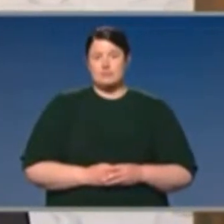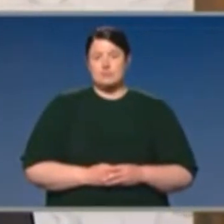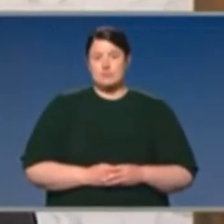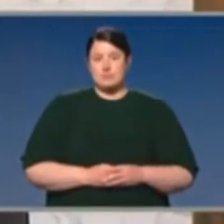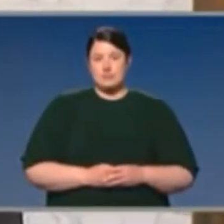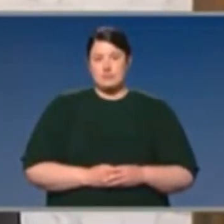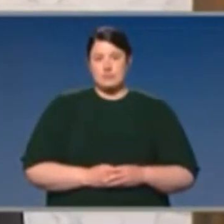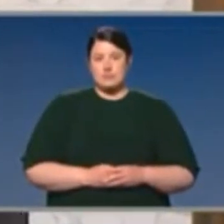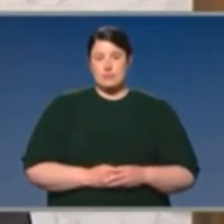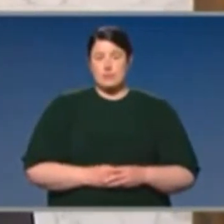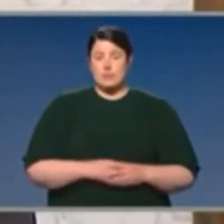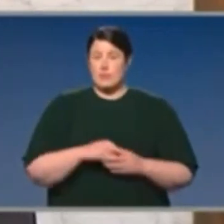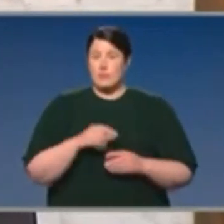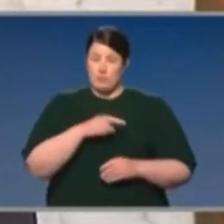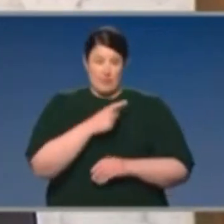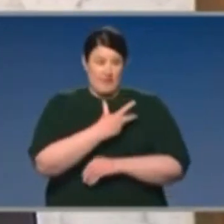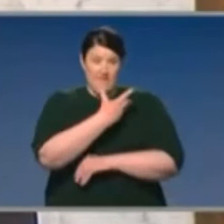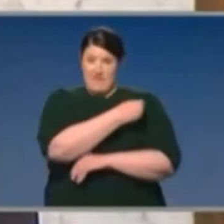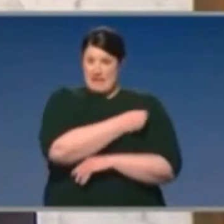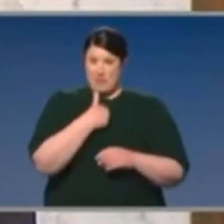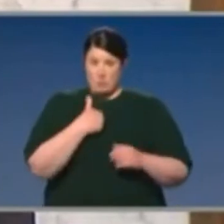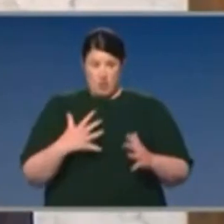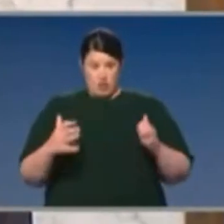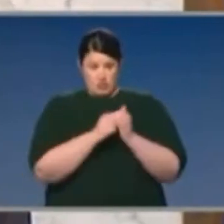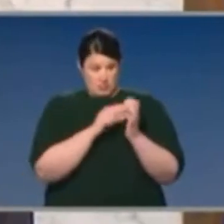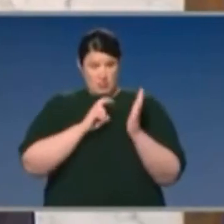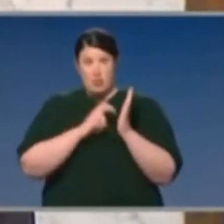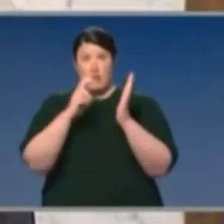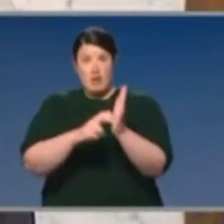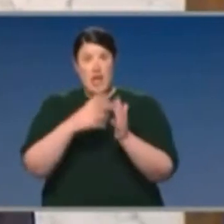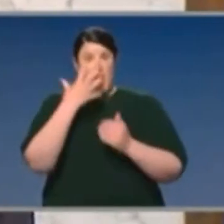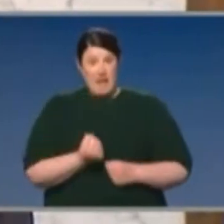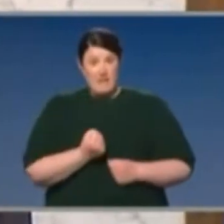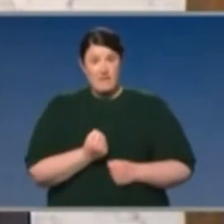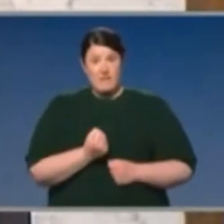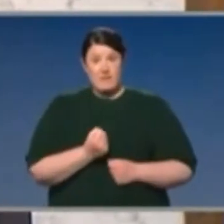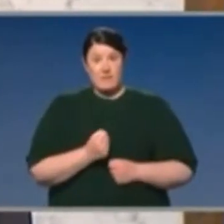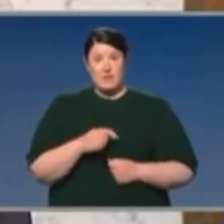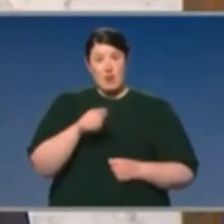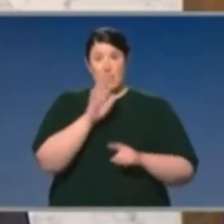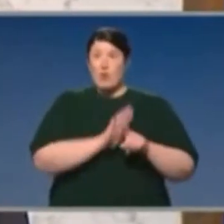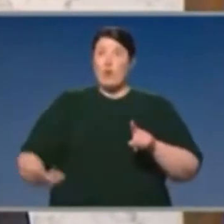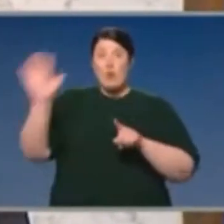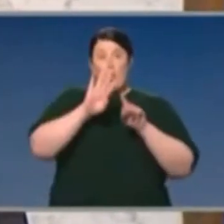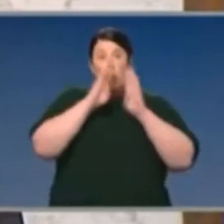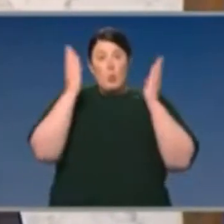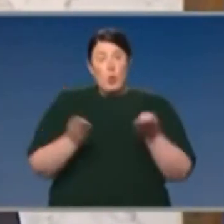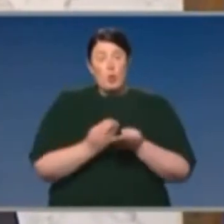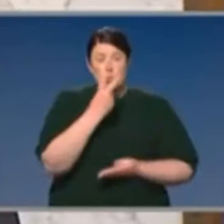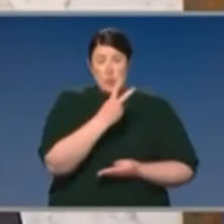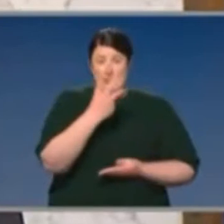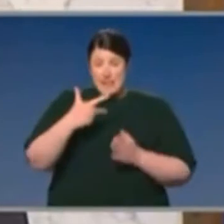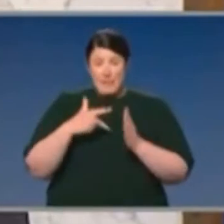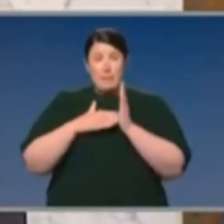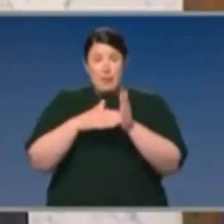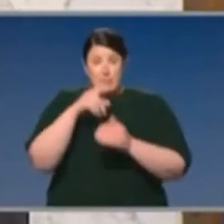the vaccine arrangements in a world with almost 27 million cases, in a world where